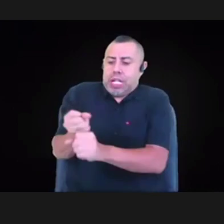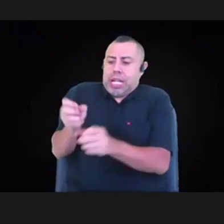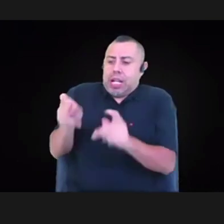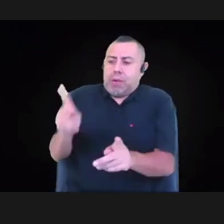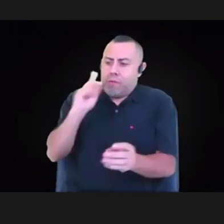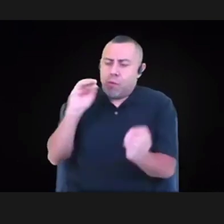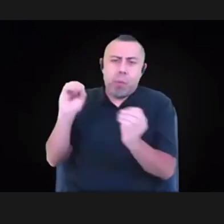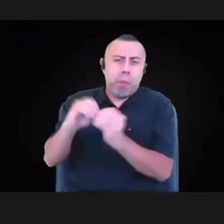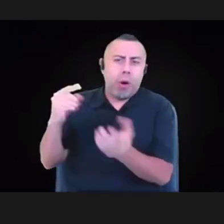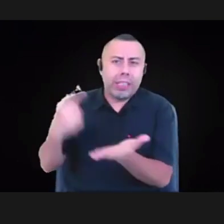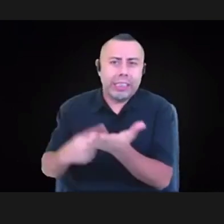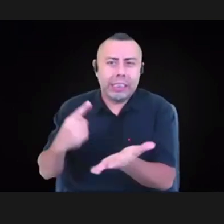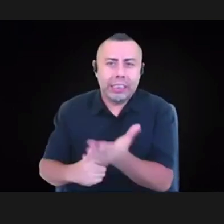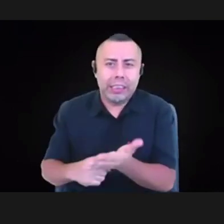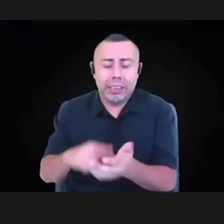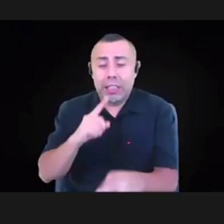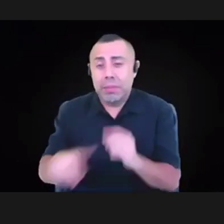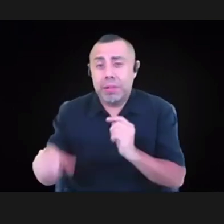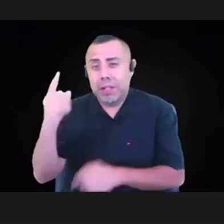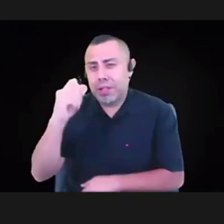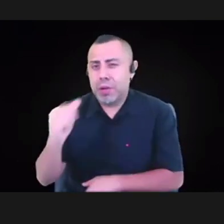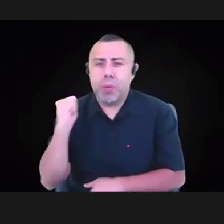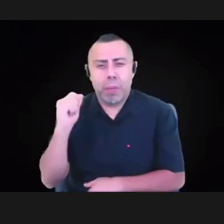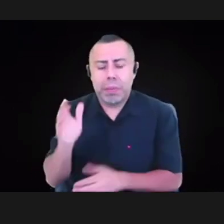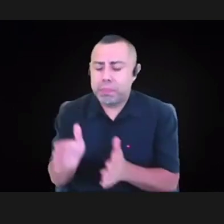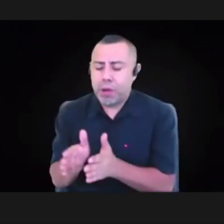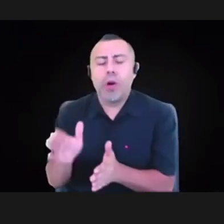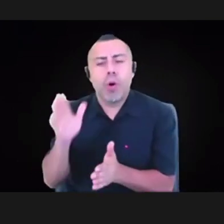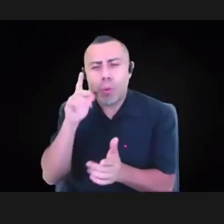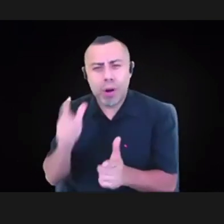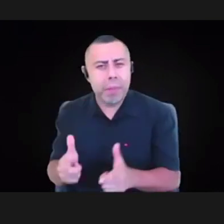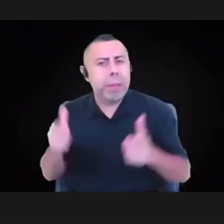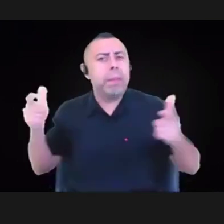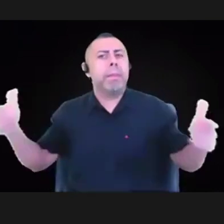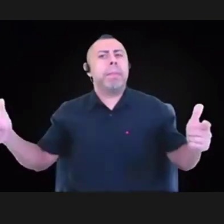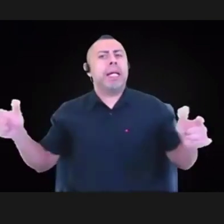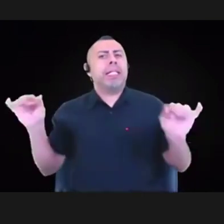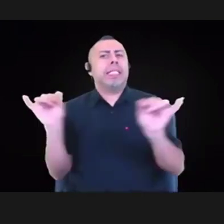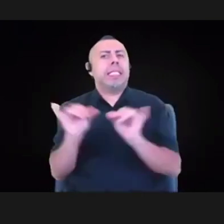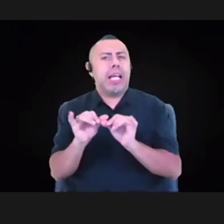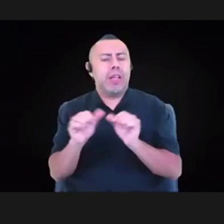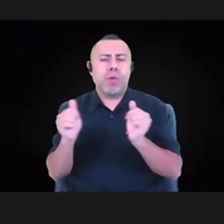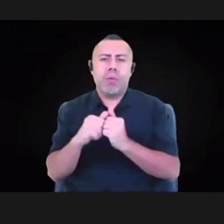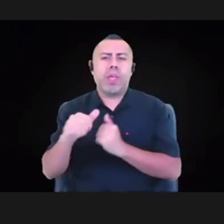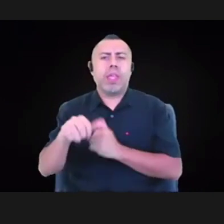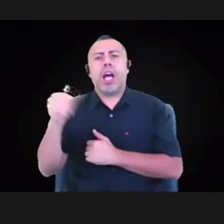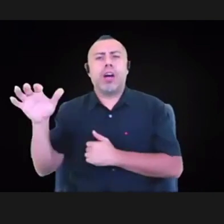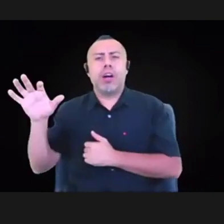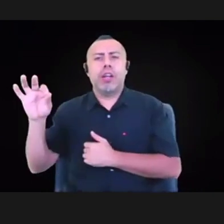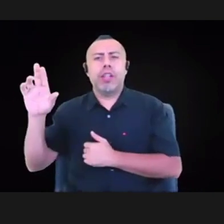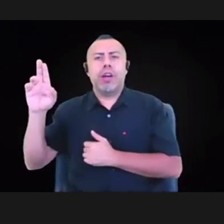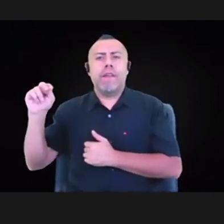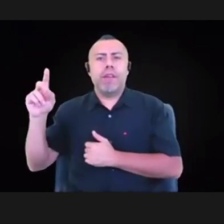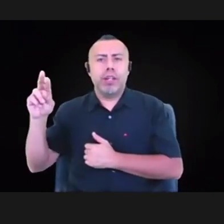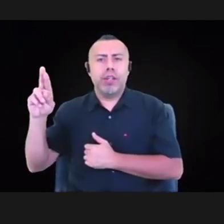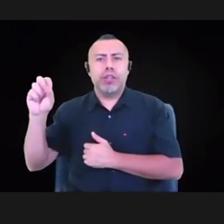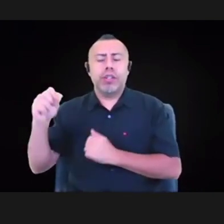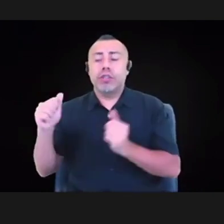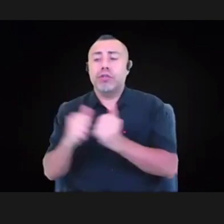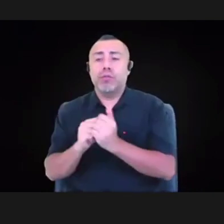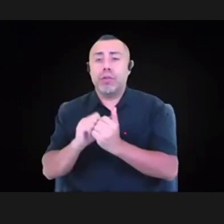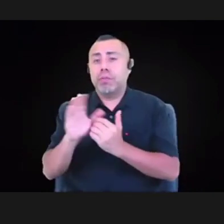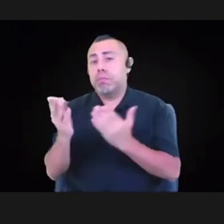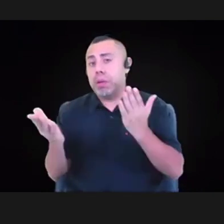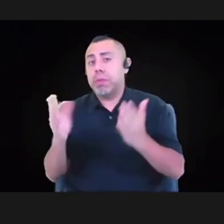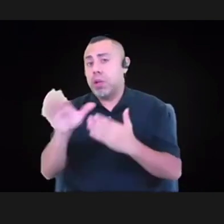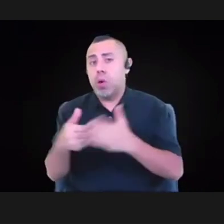and with other funders and the nonprofit sector in the state. So I think, as I said, it's sort of been incremental and